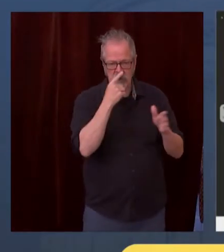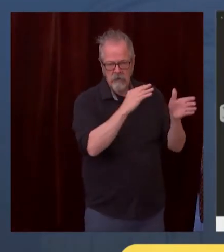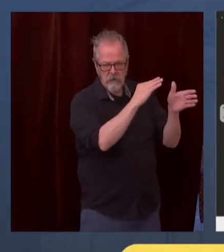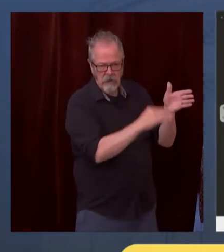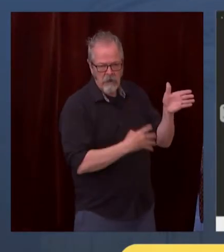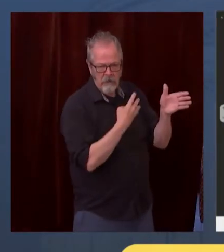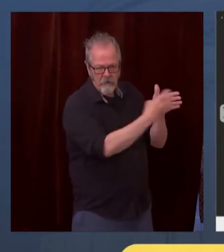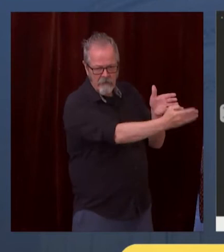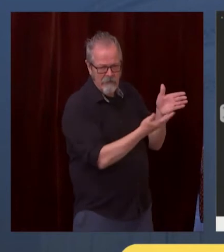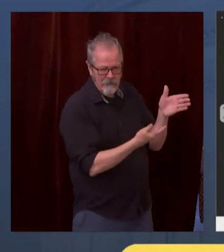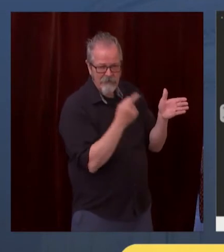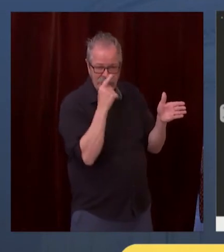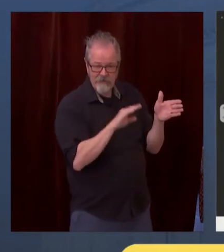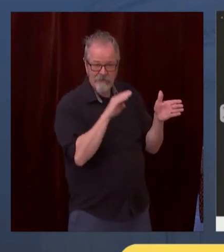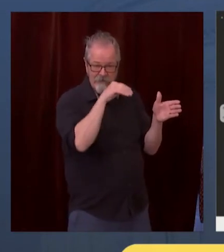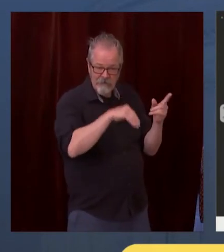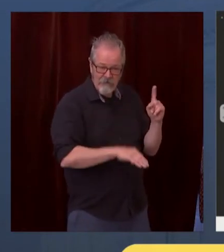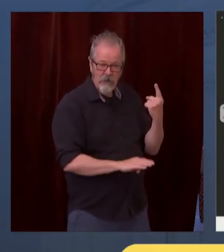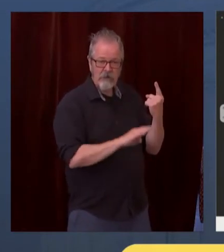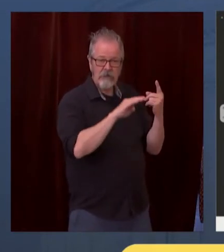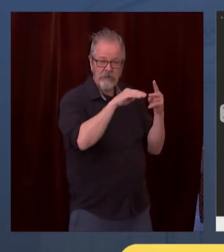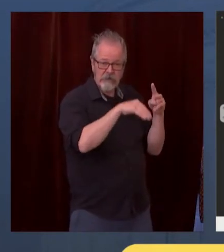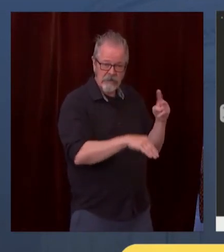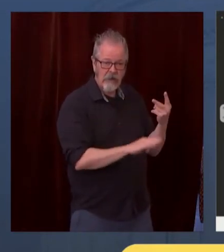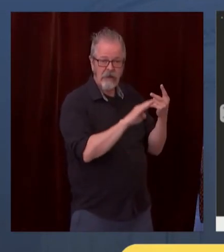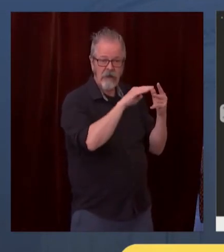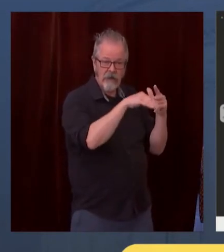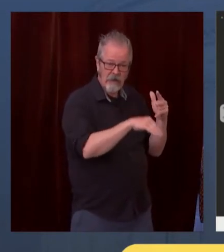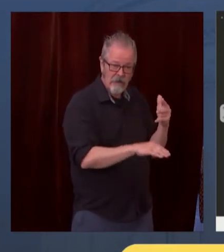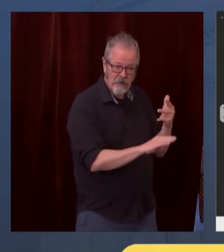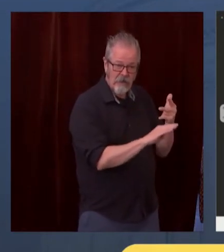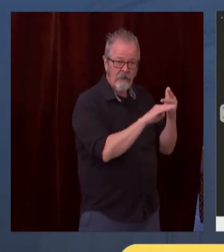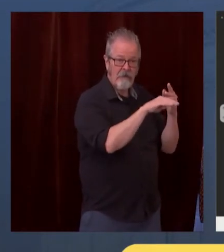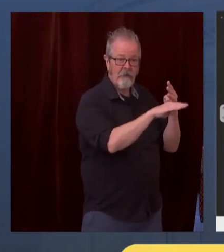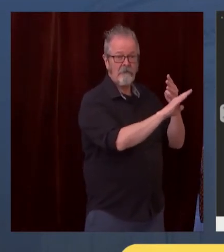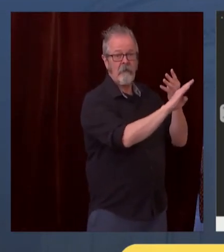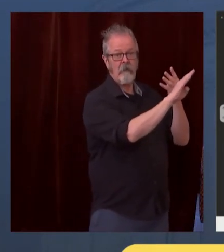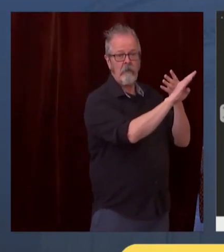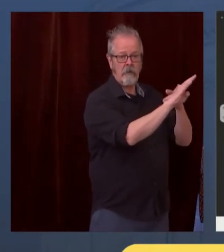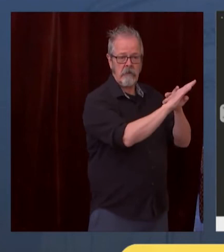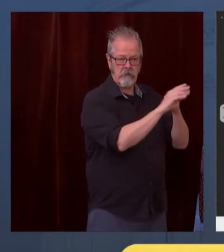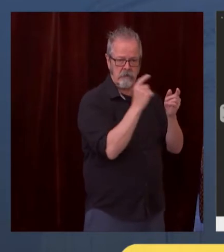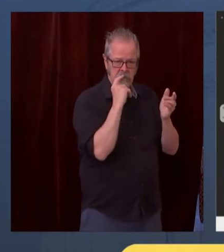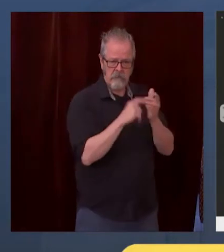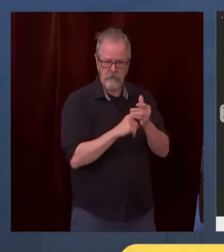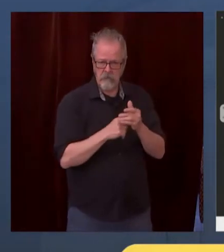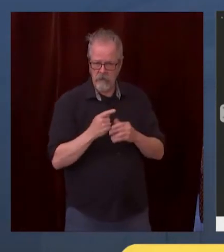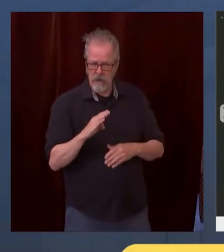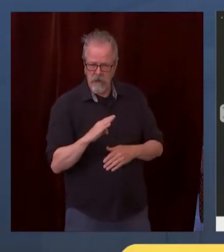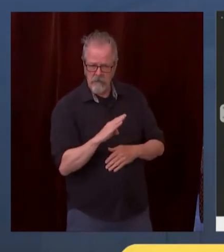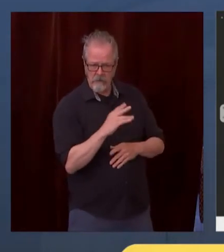currently at. You'll see a relatively sharp increase over the last two months. We had a